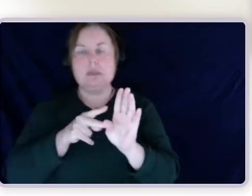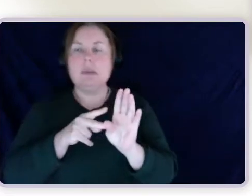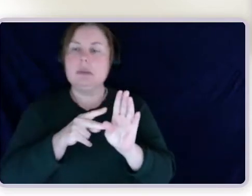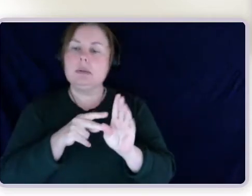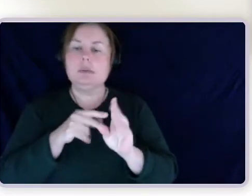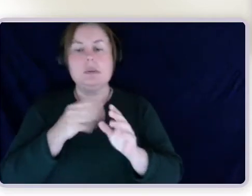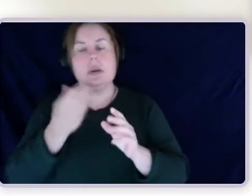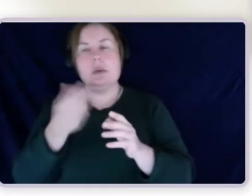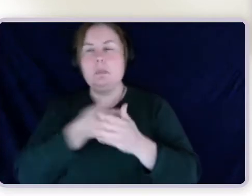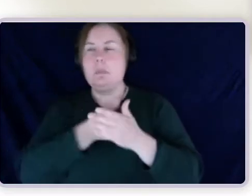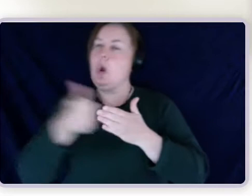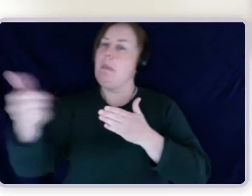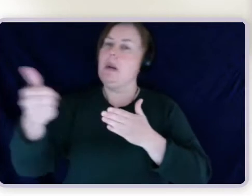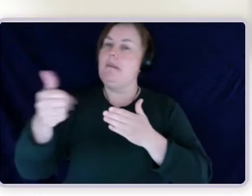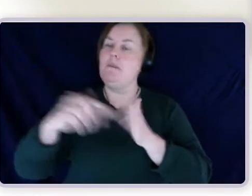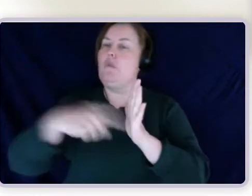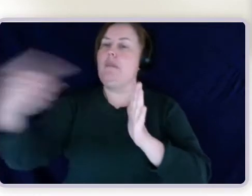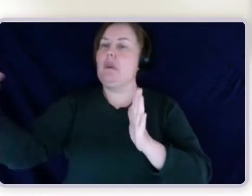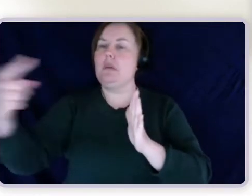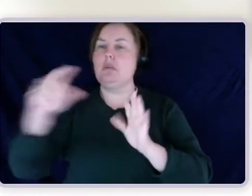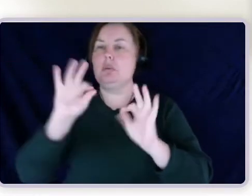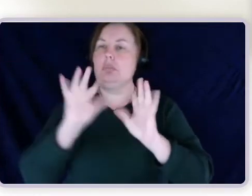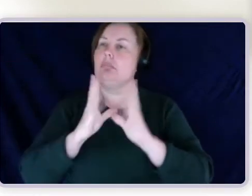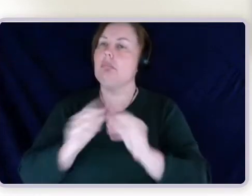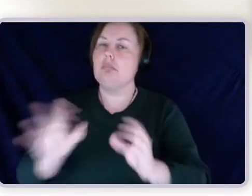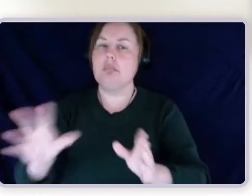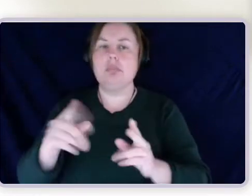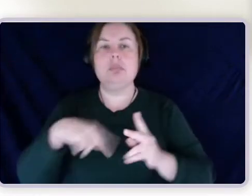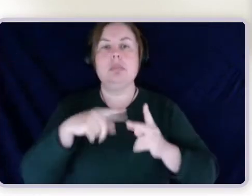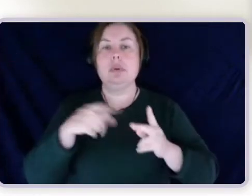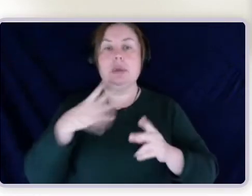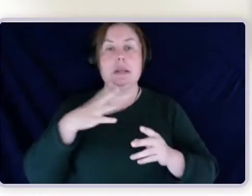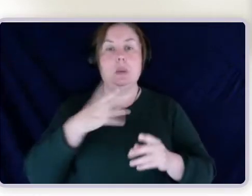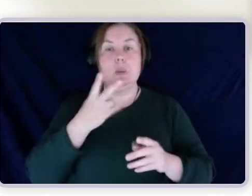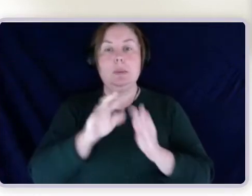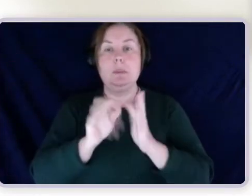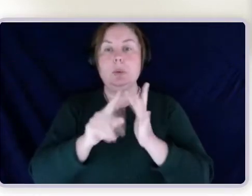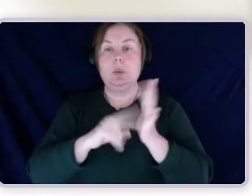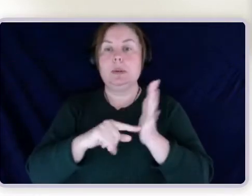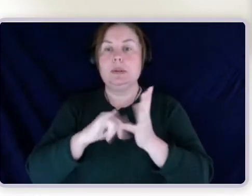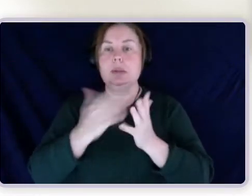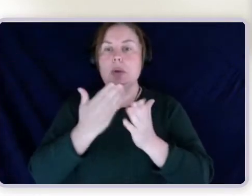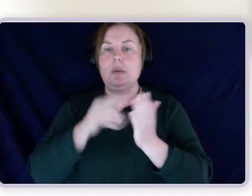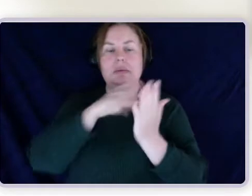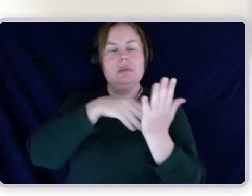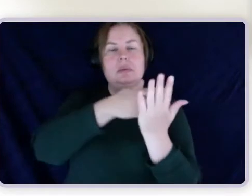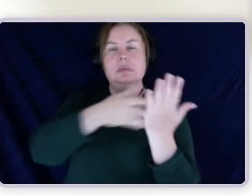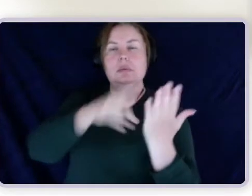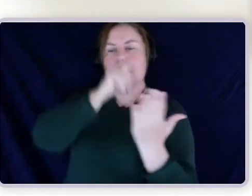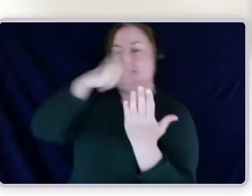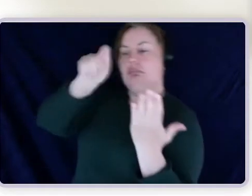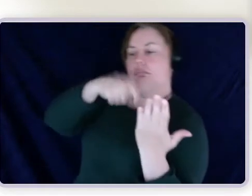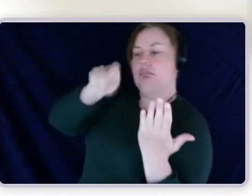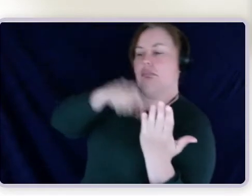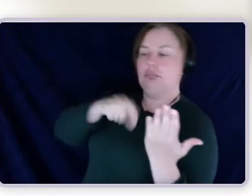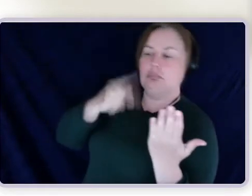and you need to have a continuing inability to work. There's a bit of nuance to each of those points though.